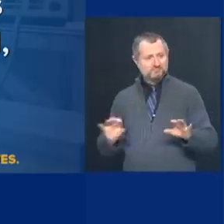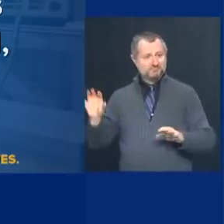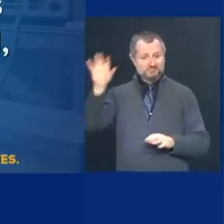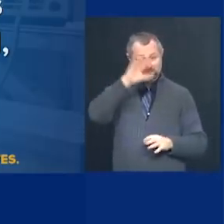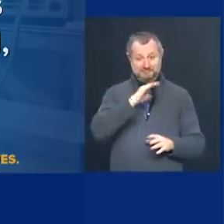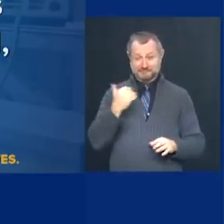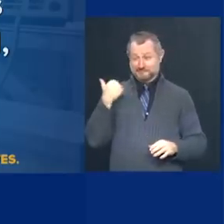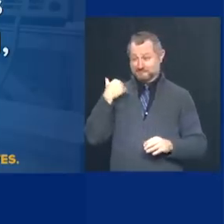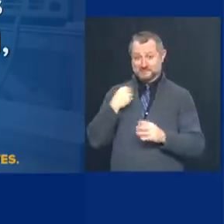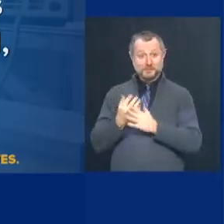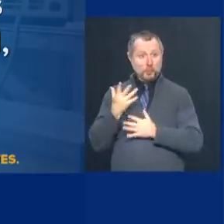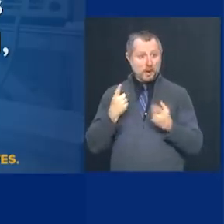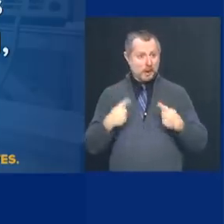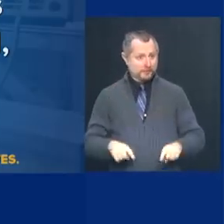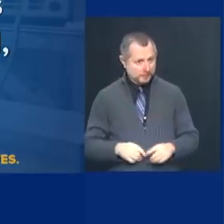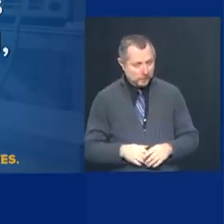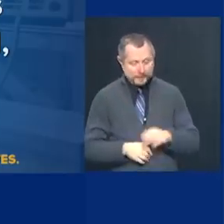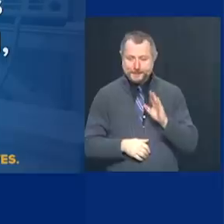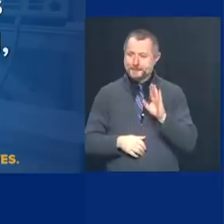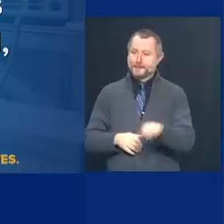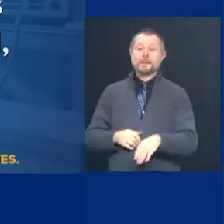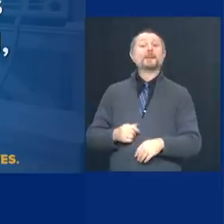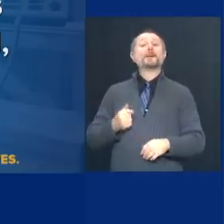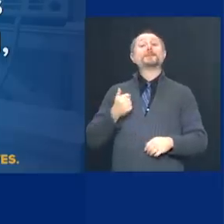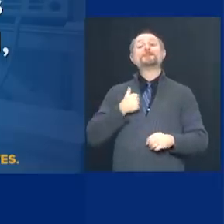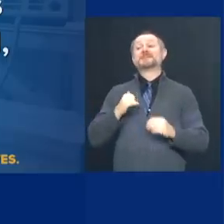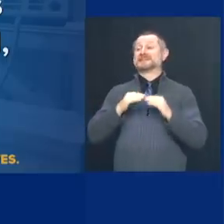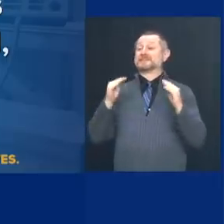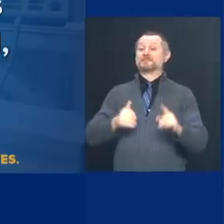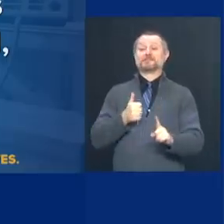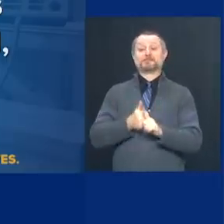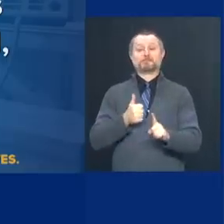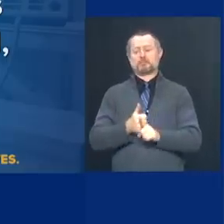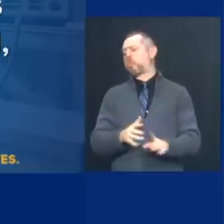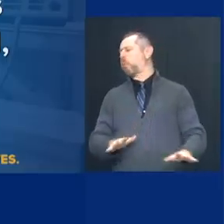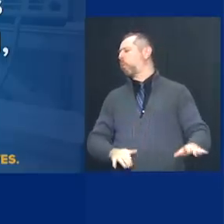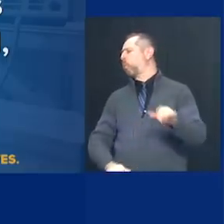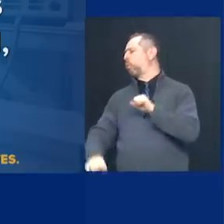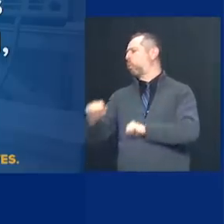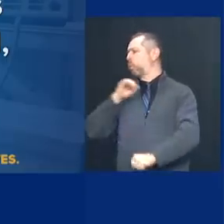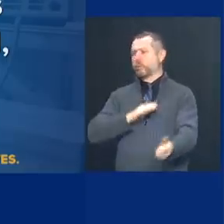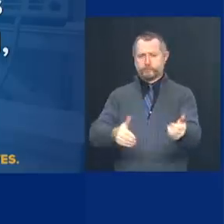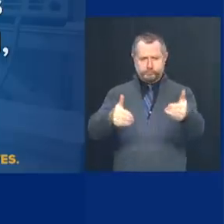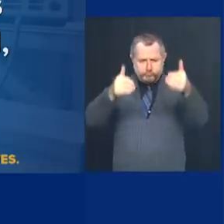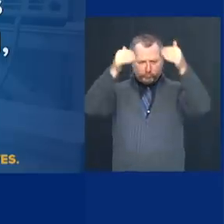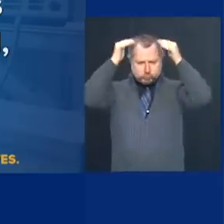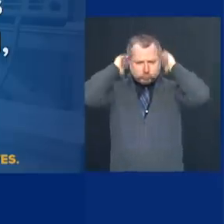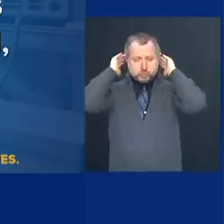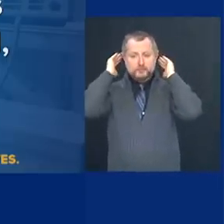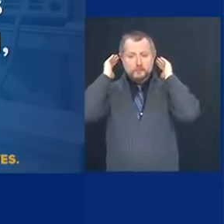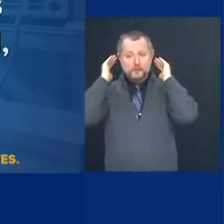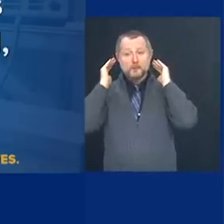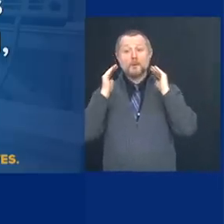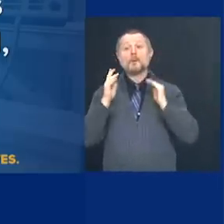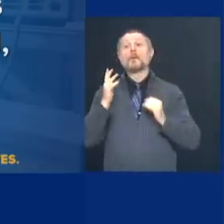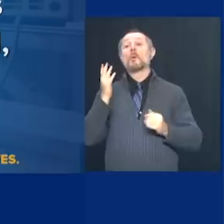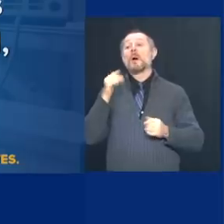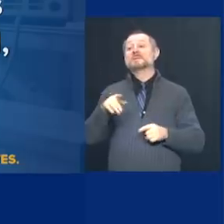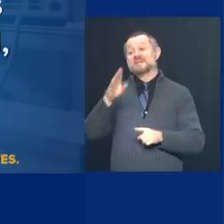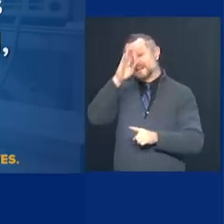was not that the system was overwhelmed. Individual hospitals got overwhelmed.